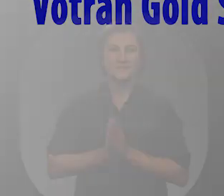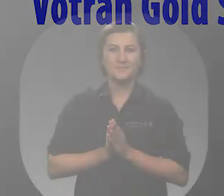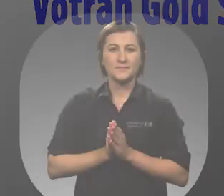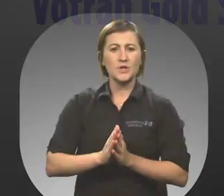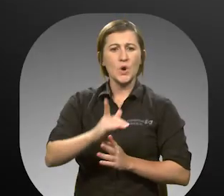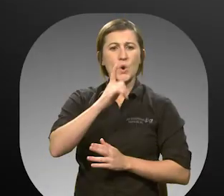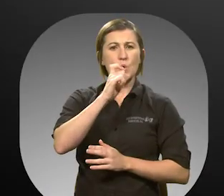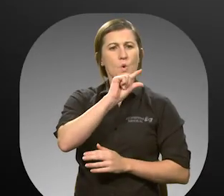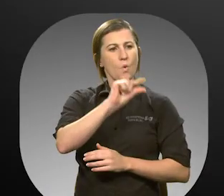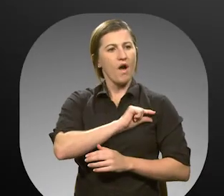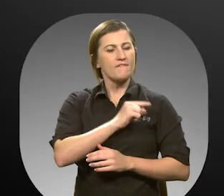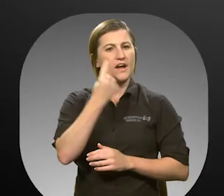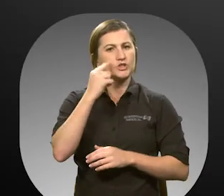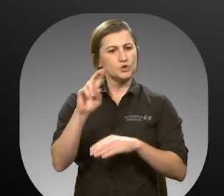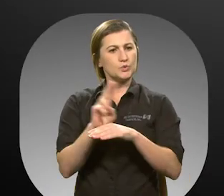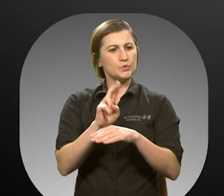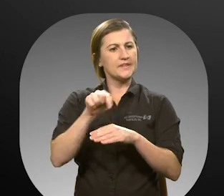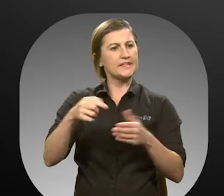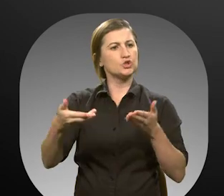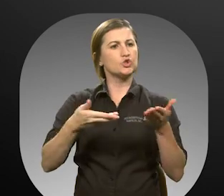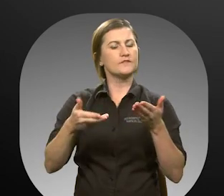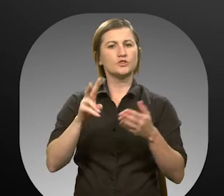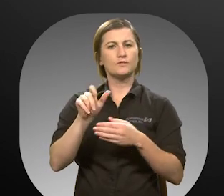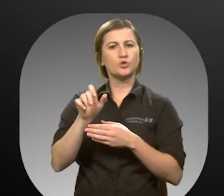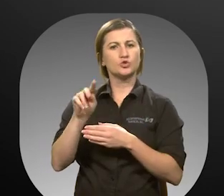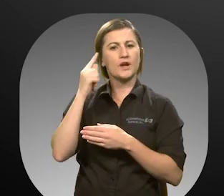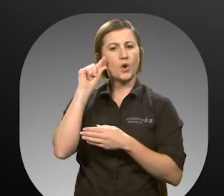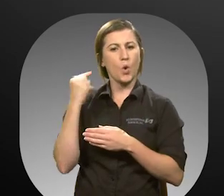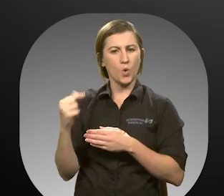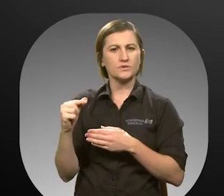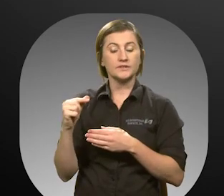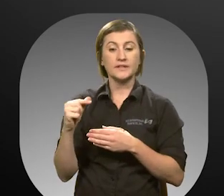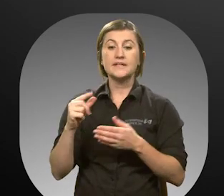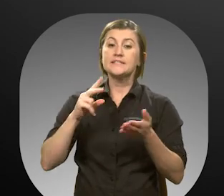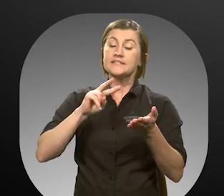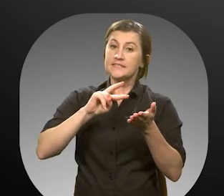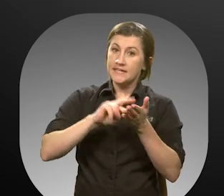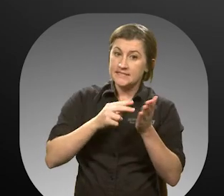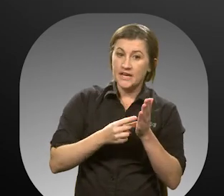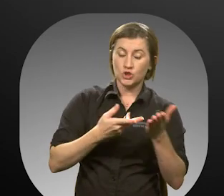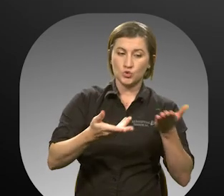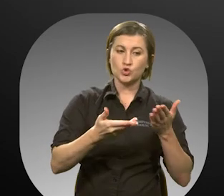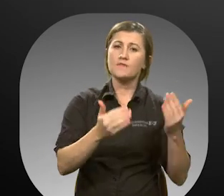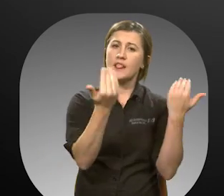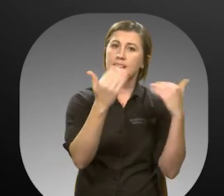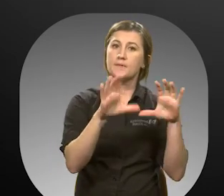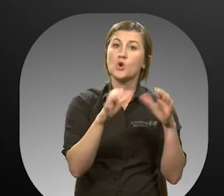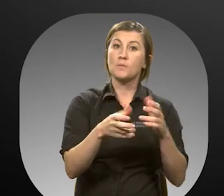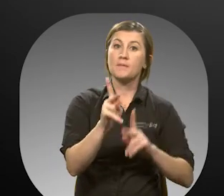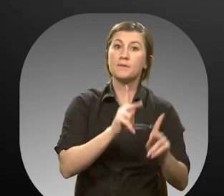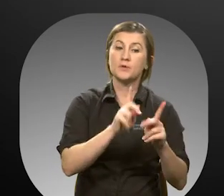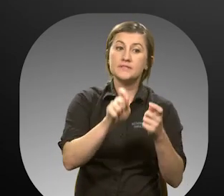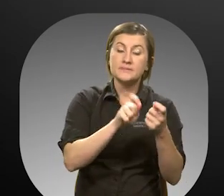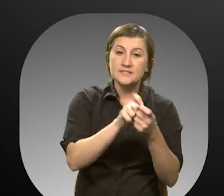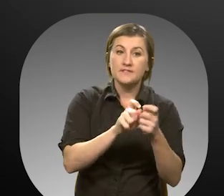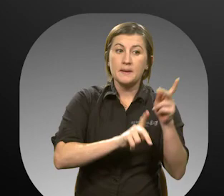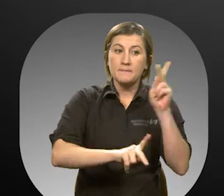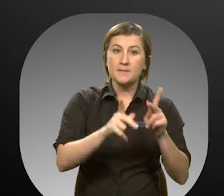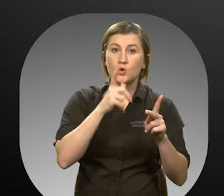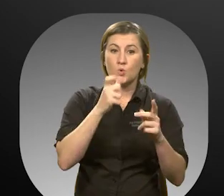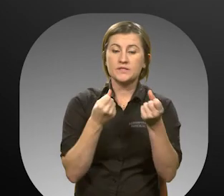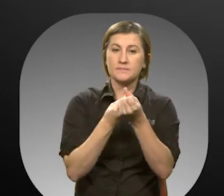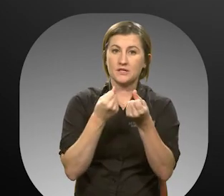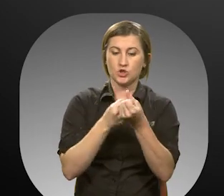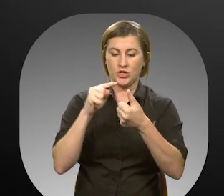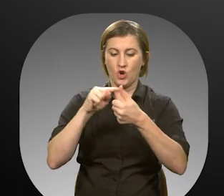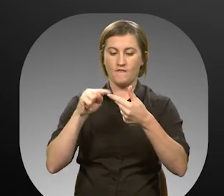Who is eligible to use Votran Gold? Votran Gold is intended to serve a limited group of people, specifically those sponsored under